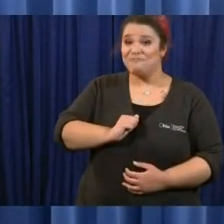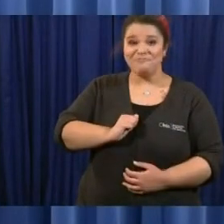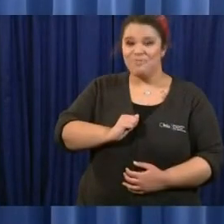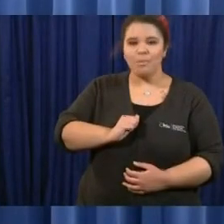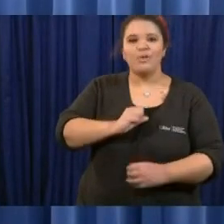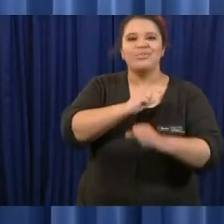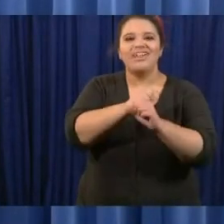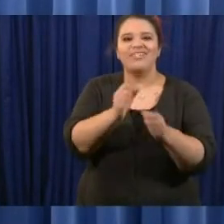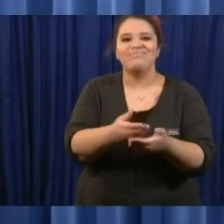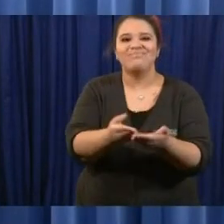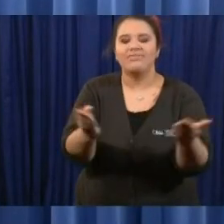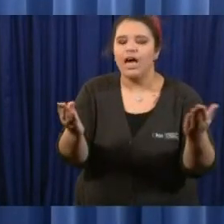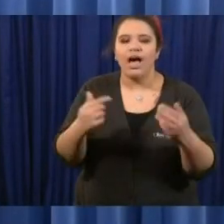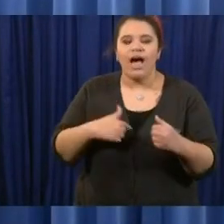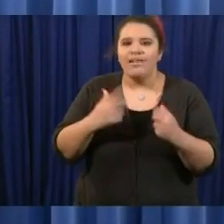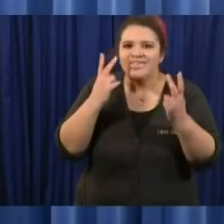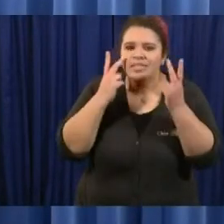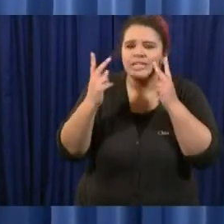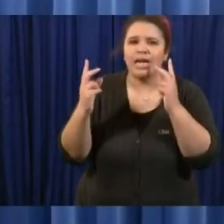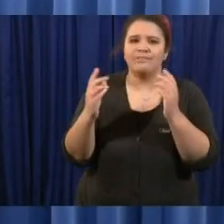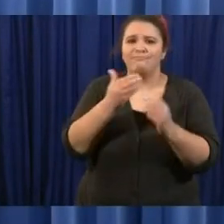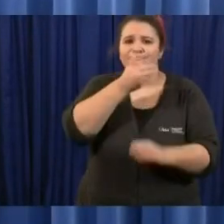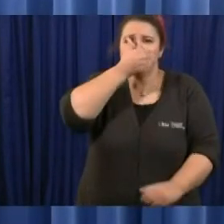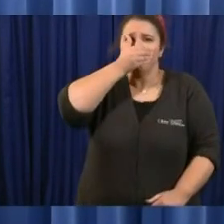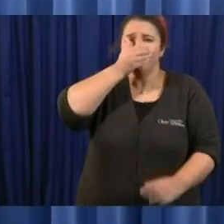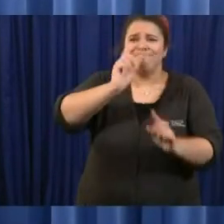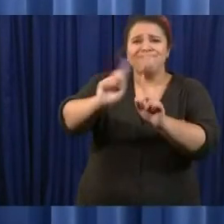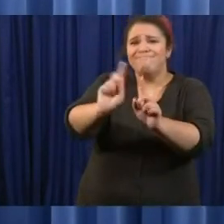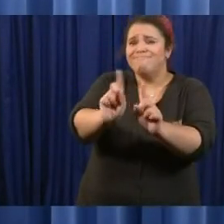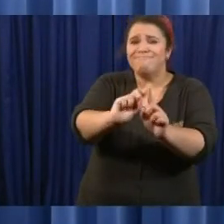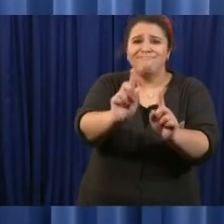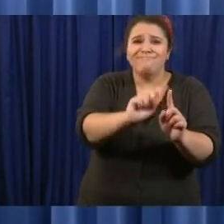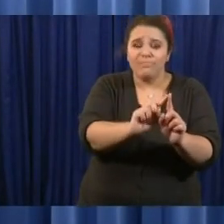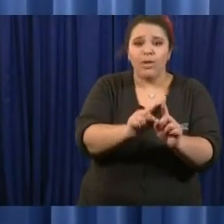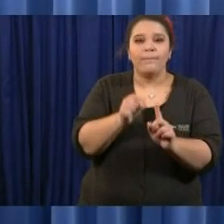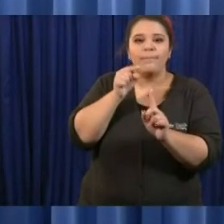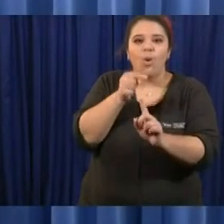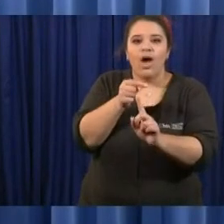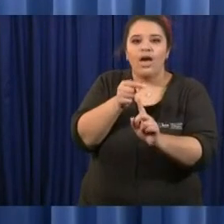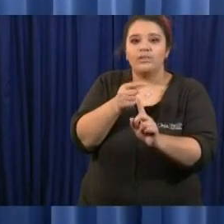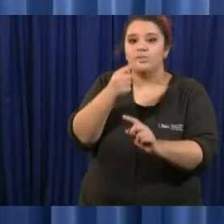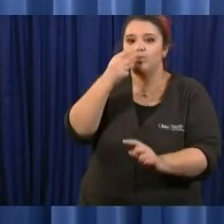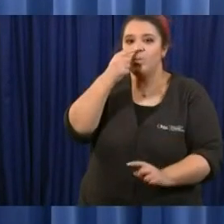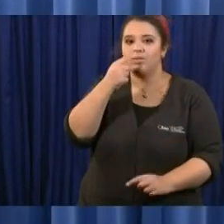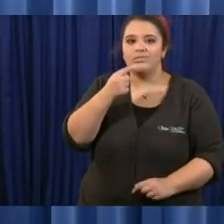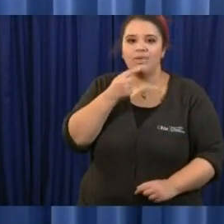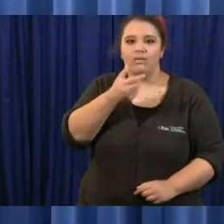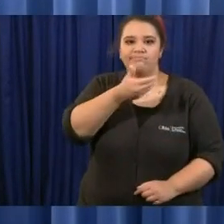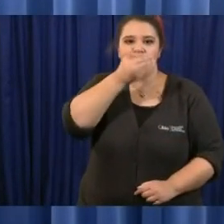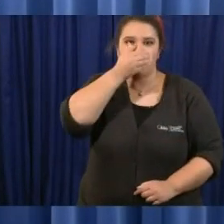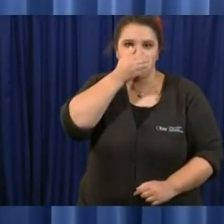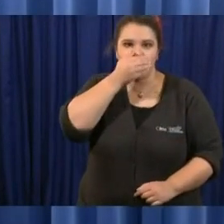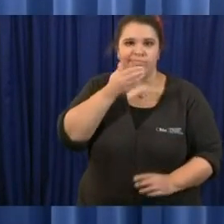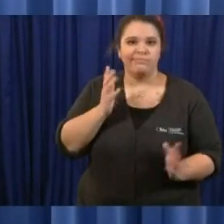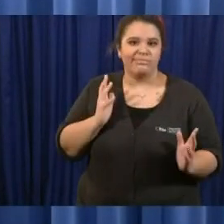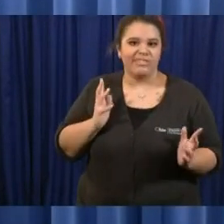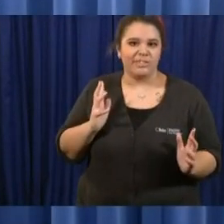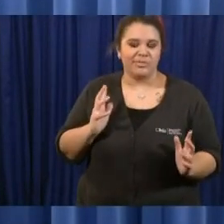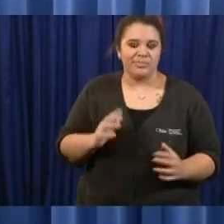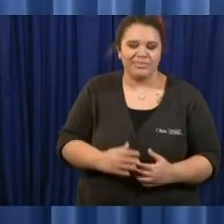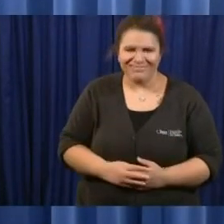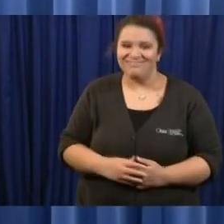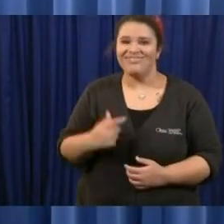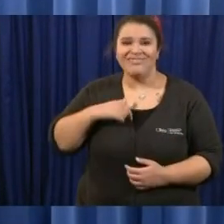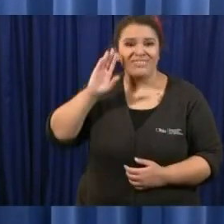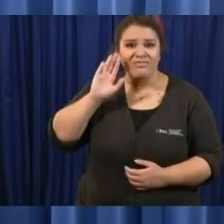things and just literally put it around and they're covering their nose they're covering their their face so i know a lot of people are